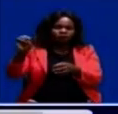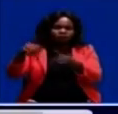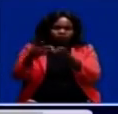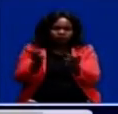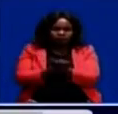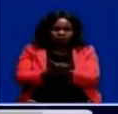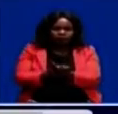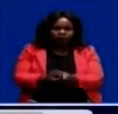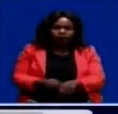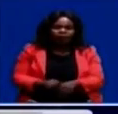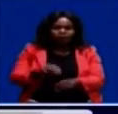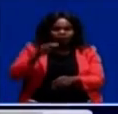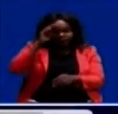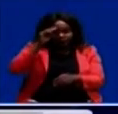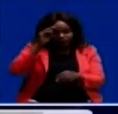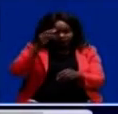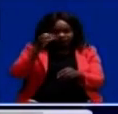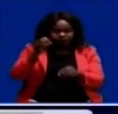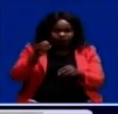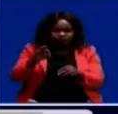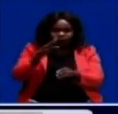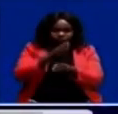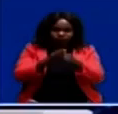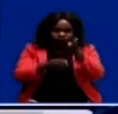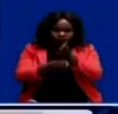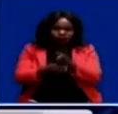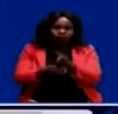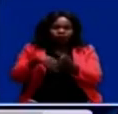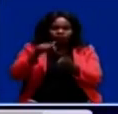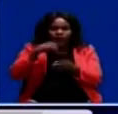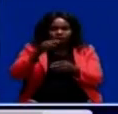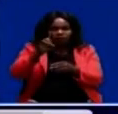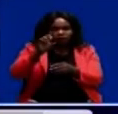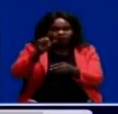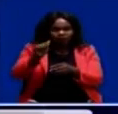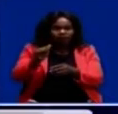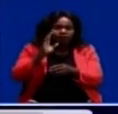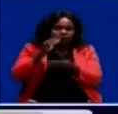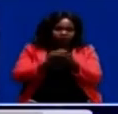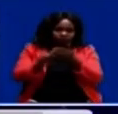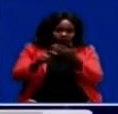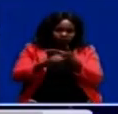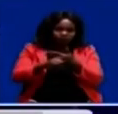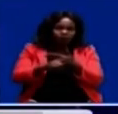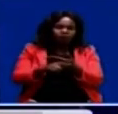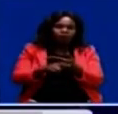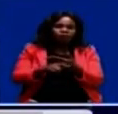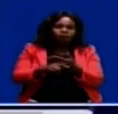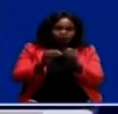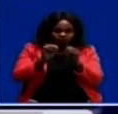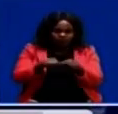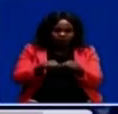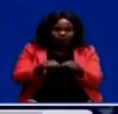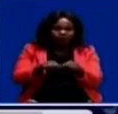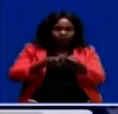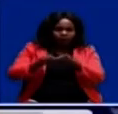Minister Ronald Chitotela is confident that government through the Road Development Agency will, in August, enable various contractors to bid